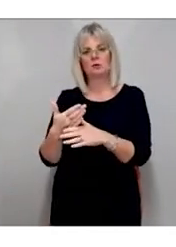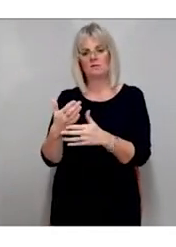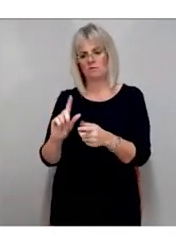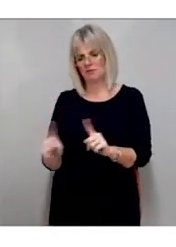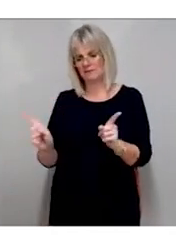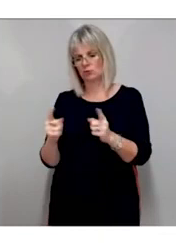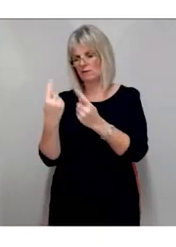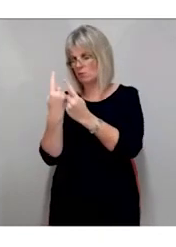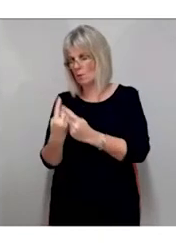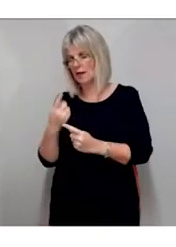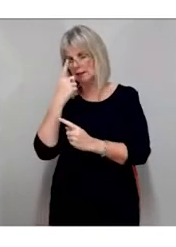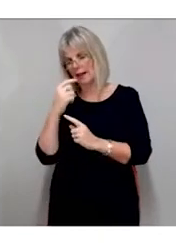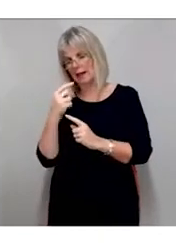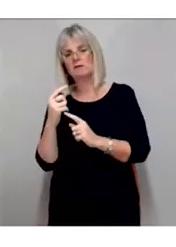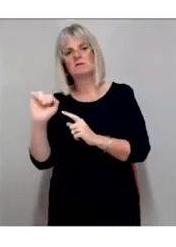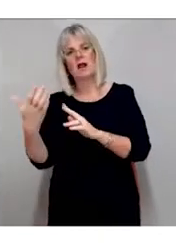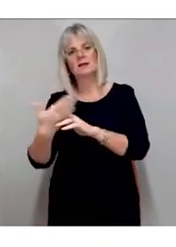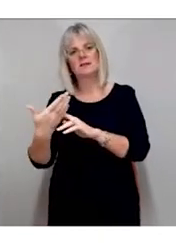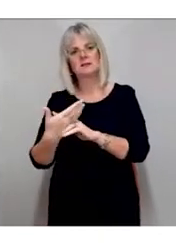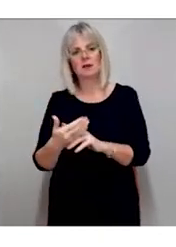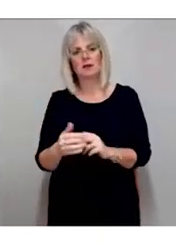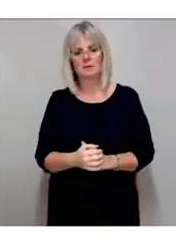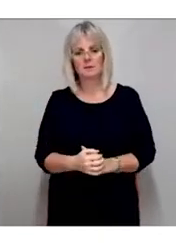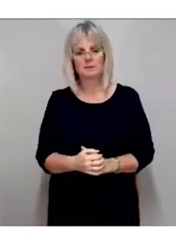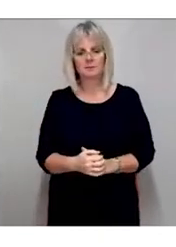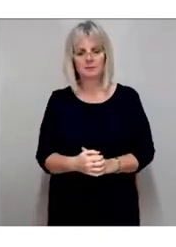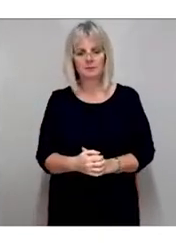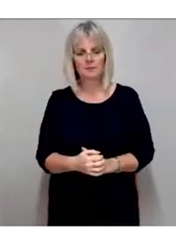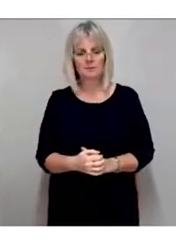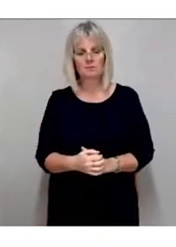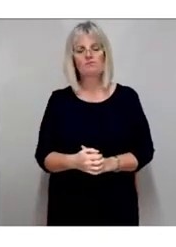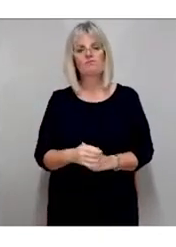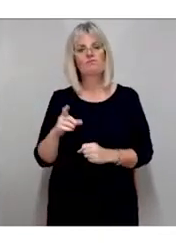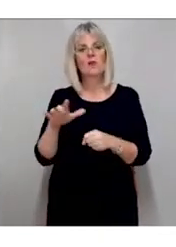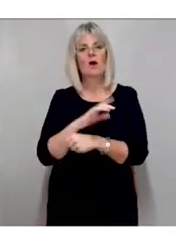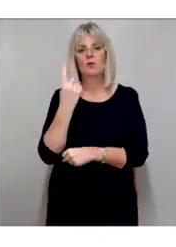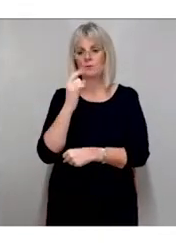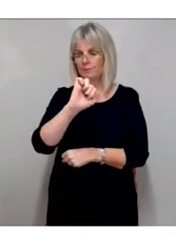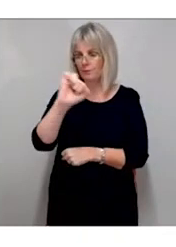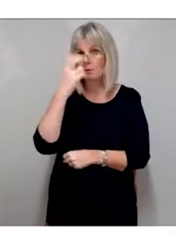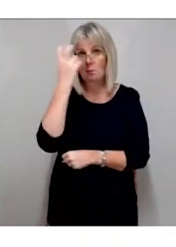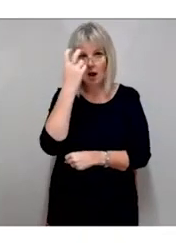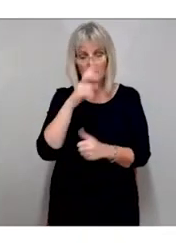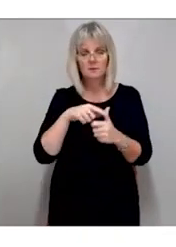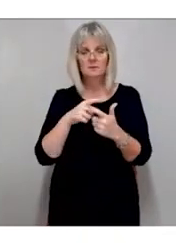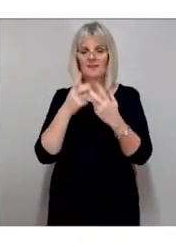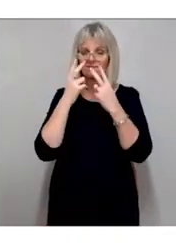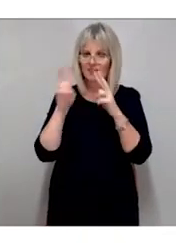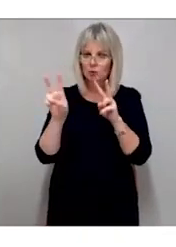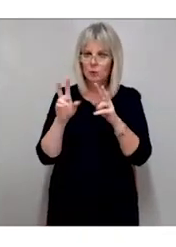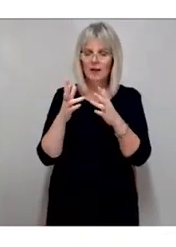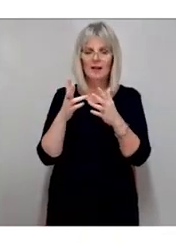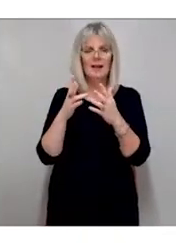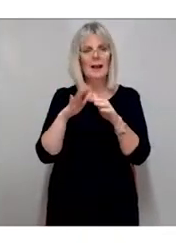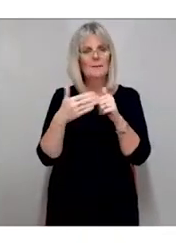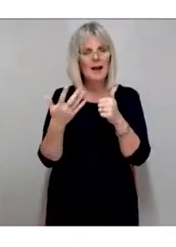visually impaired persons. It covers persons who are blind, visually impaired, or print disabled, or with a